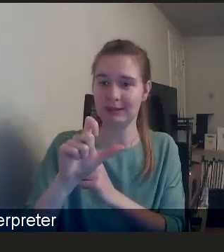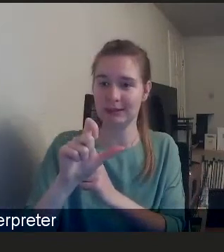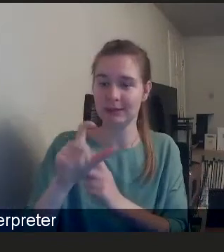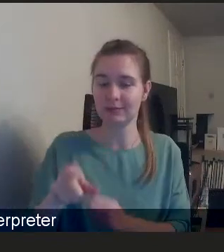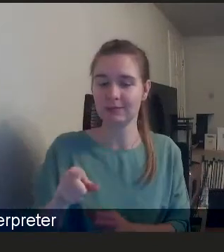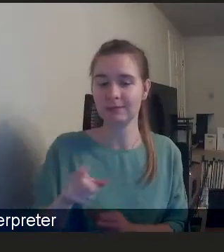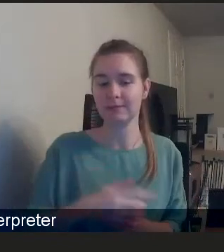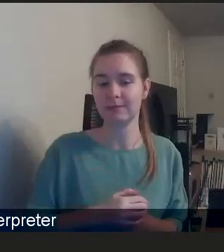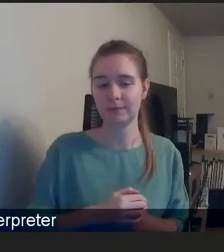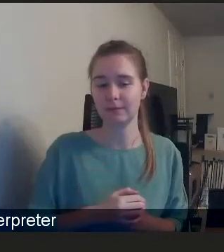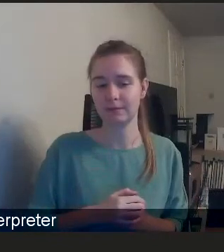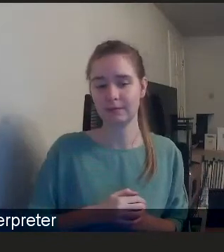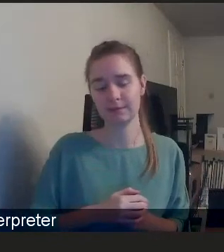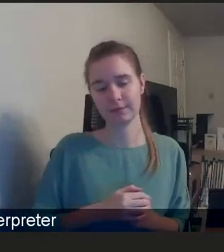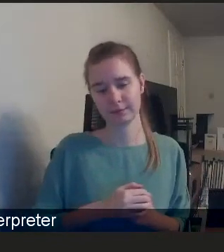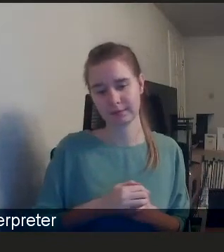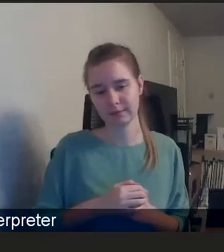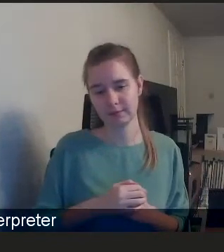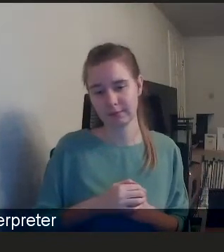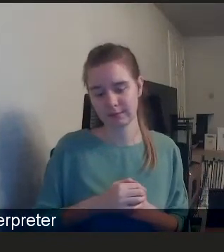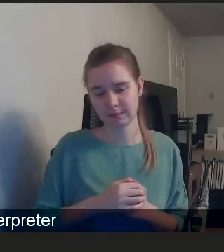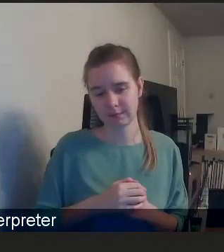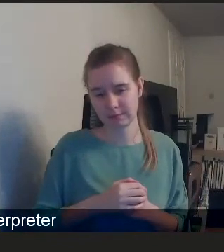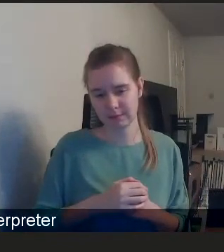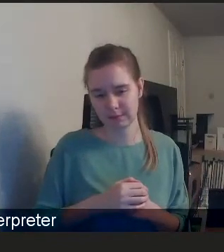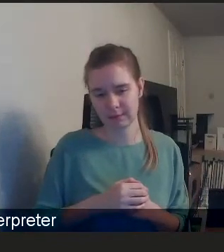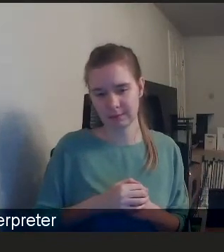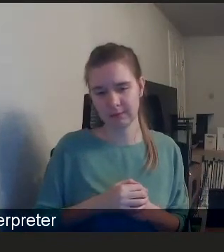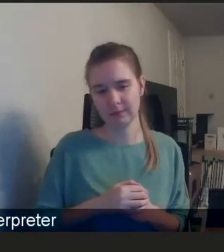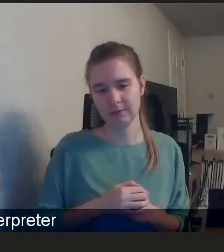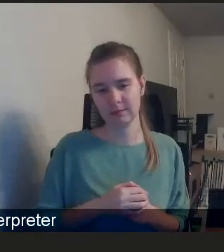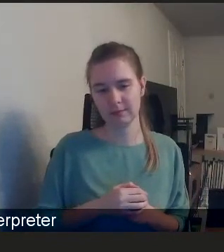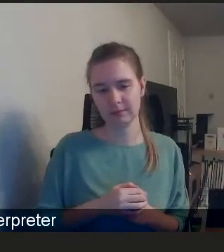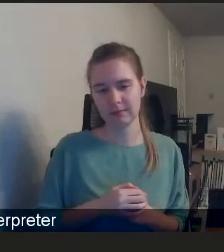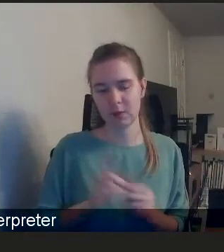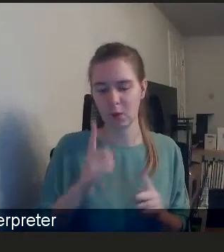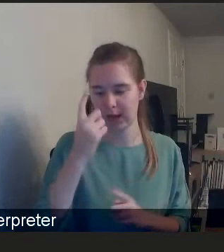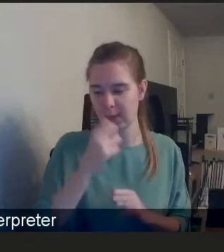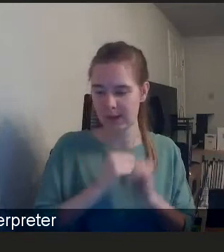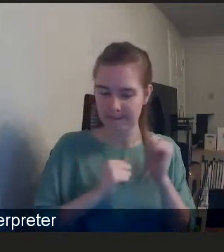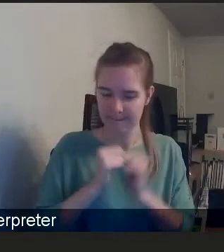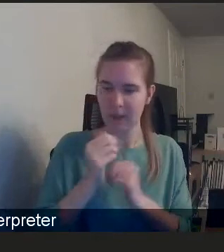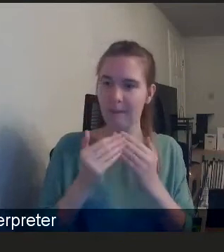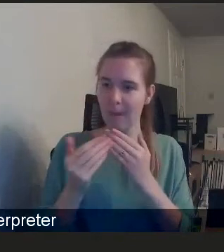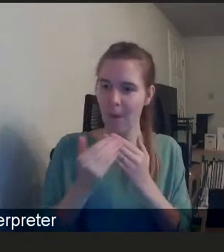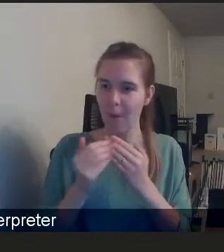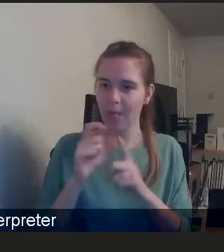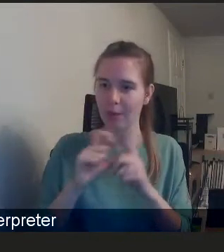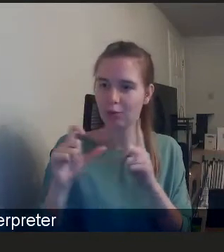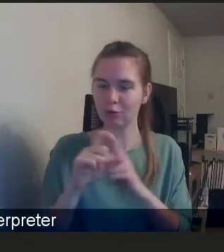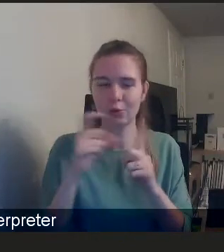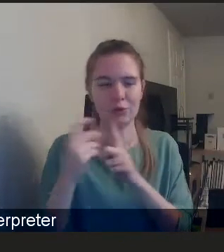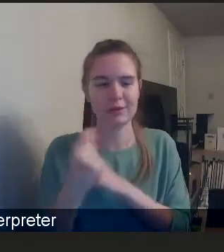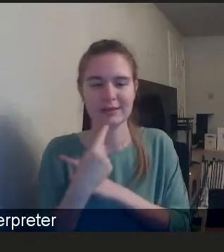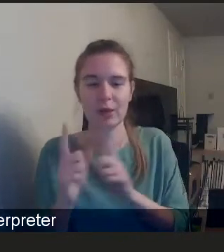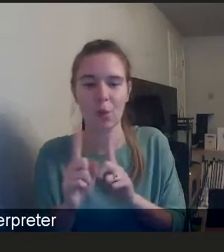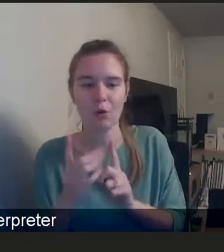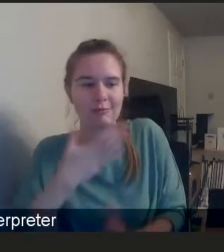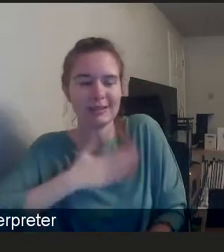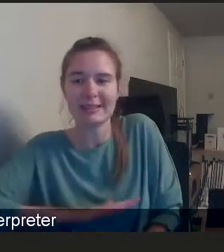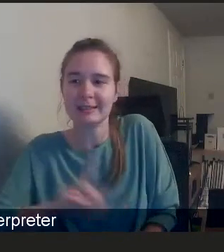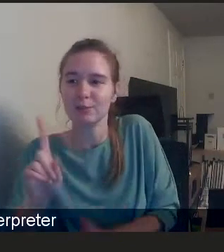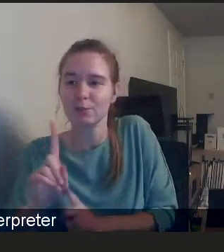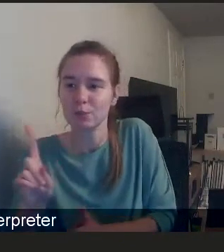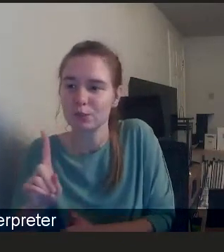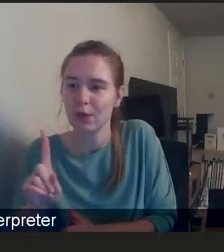so, um, you know, um, what can we build on, um, what is the community saying that they need in